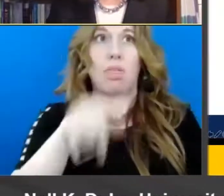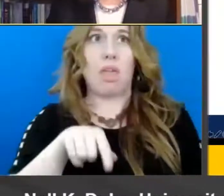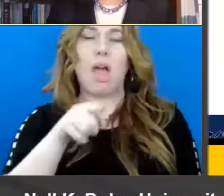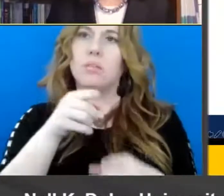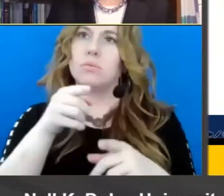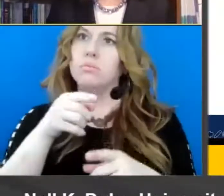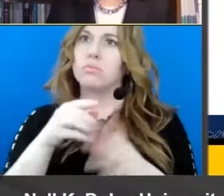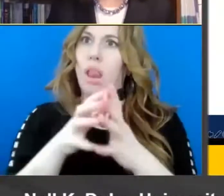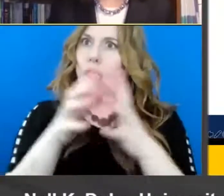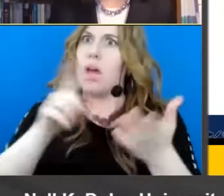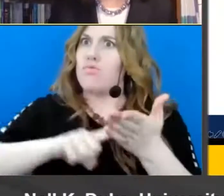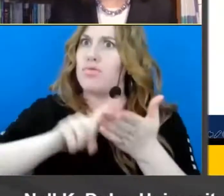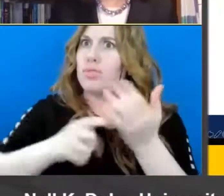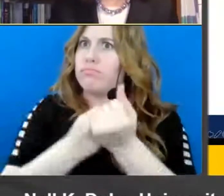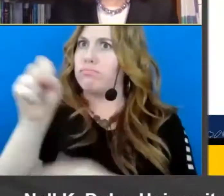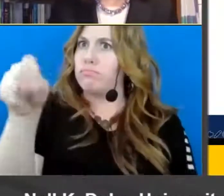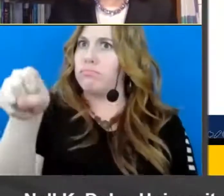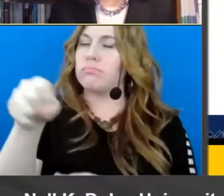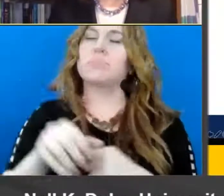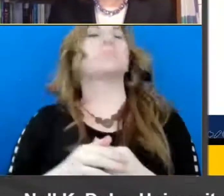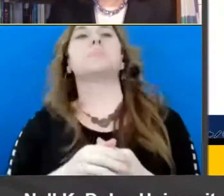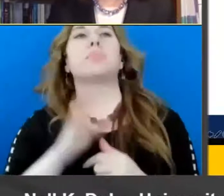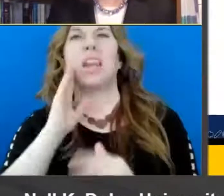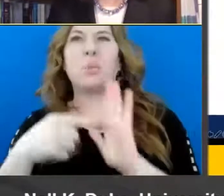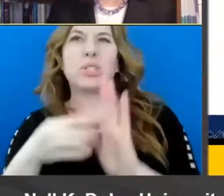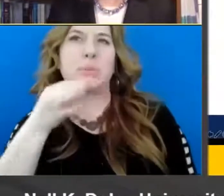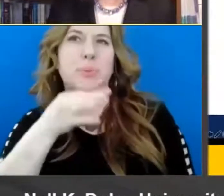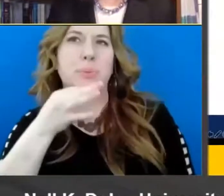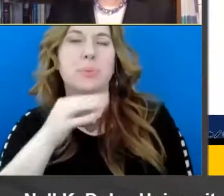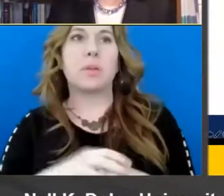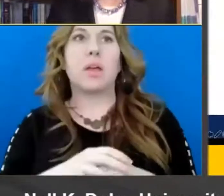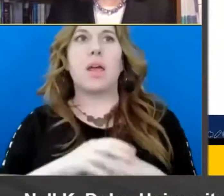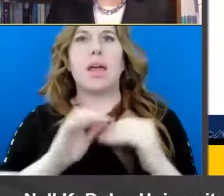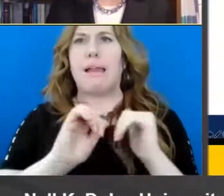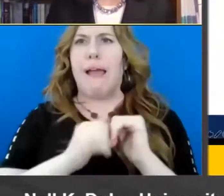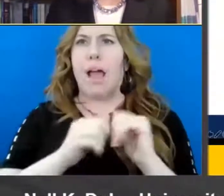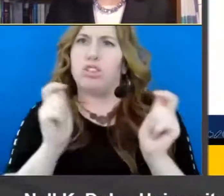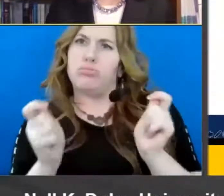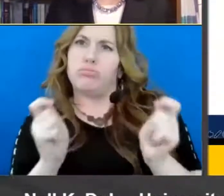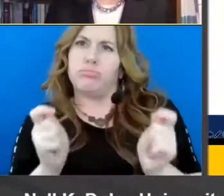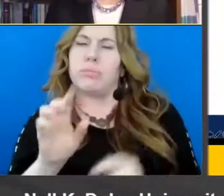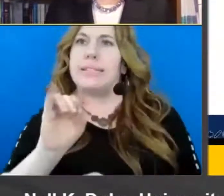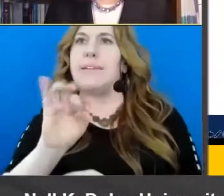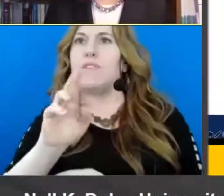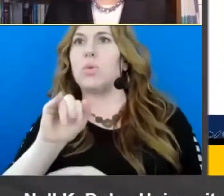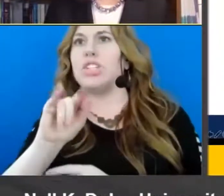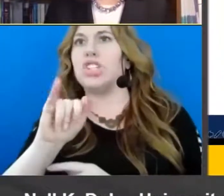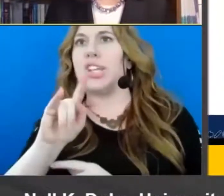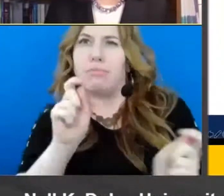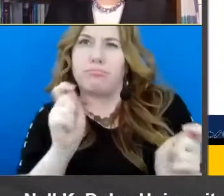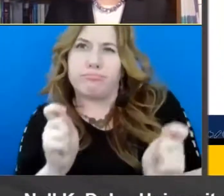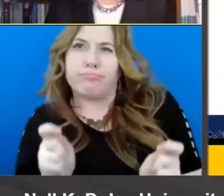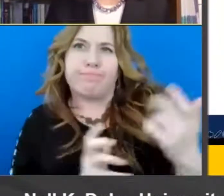substantial research support as i'll show you in a minute and there are different ways uh to differentiate instruction um often what i recommend